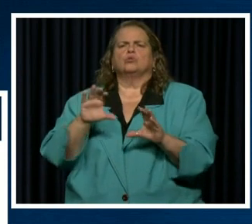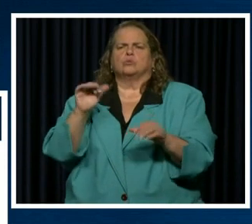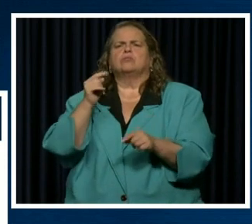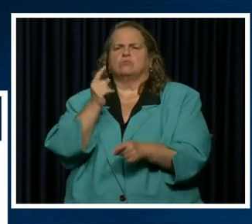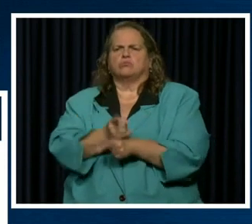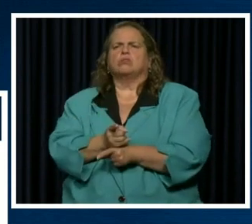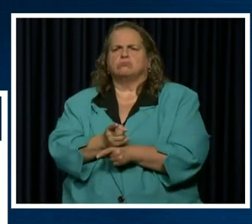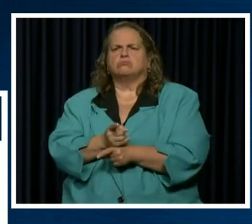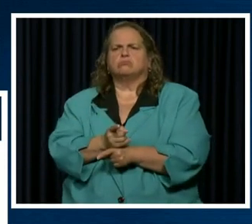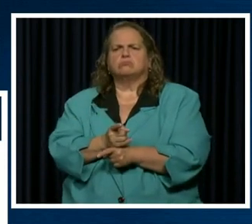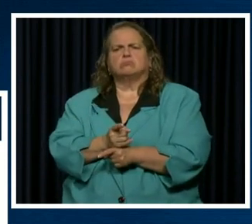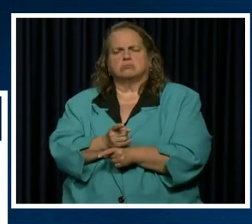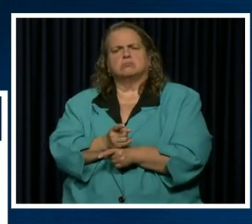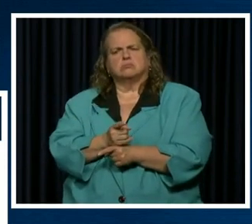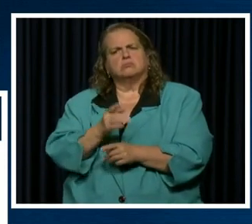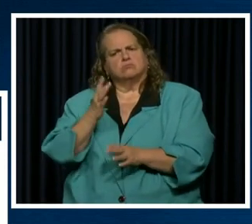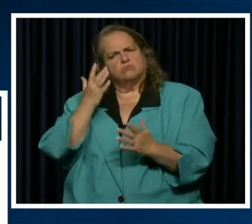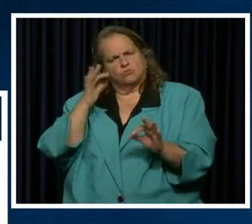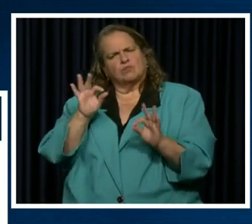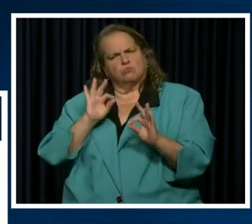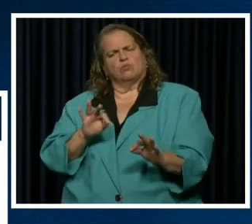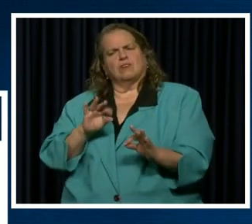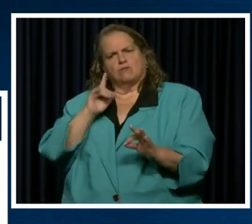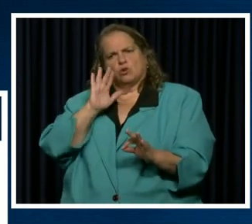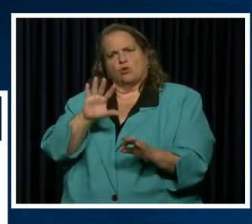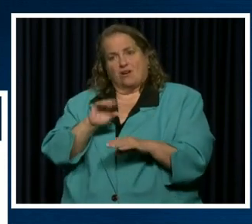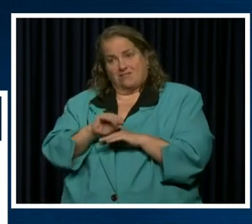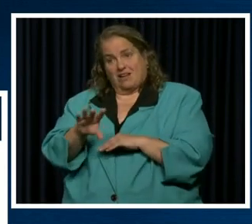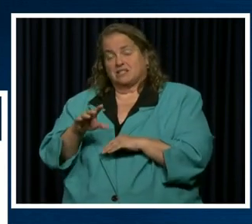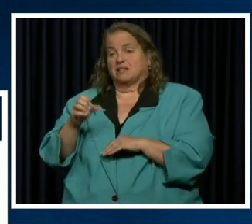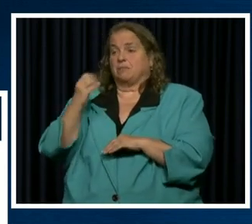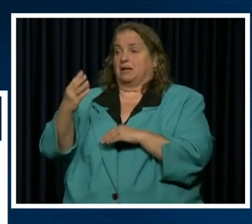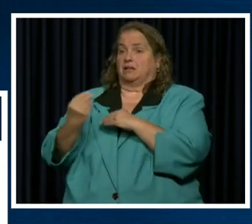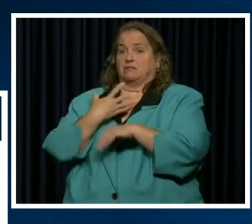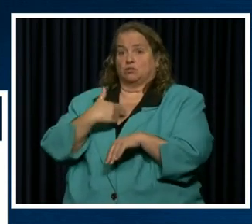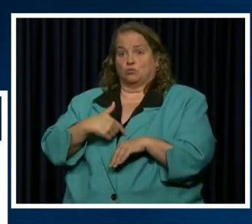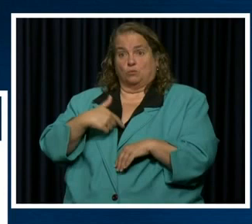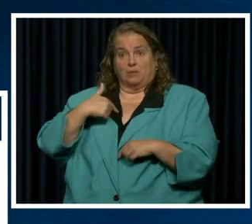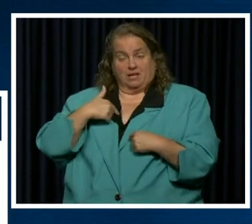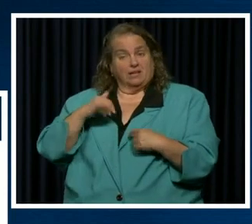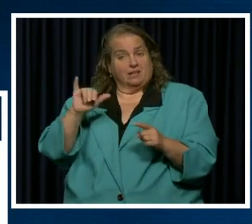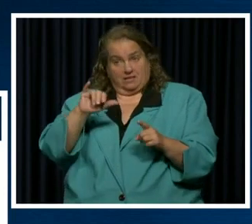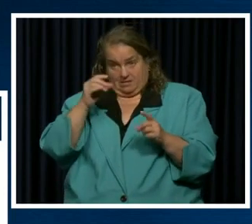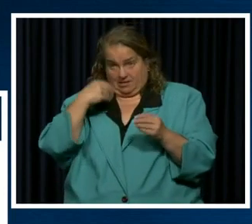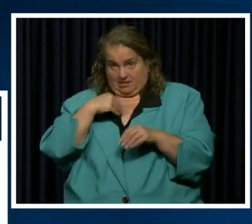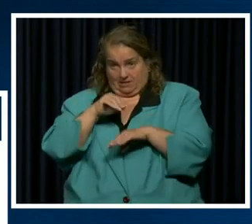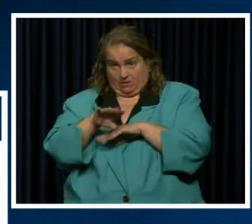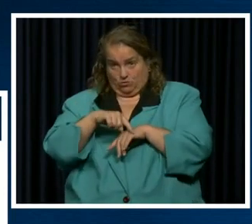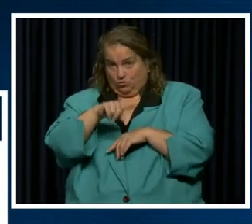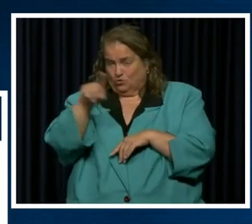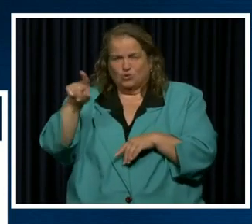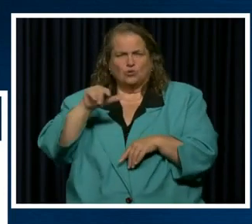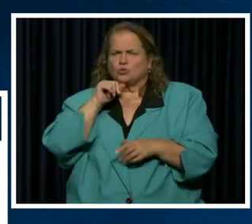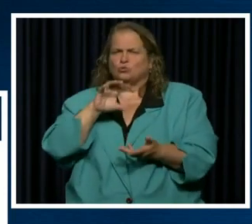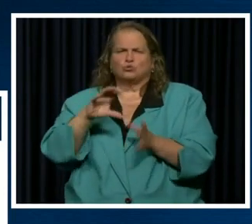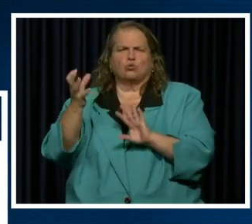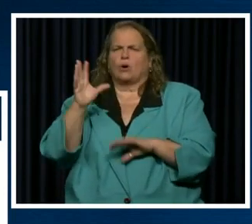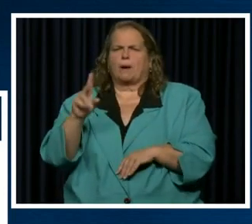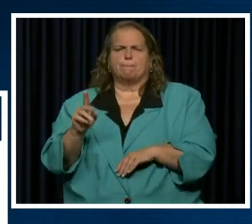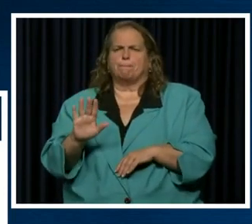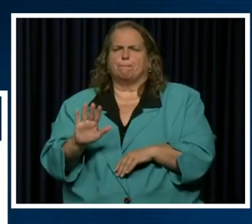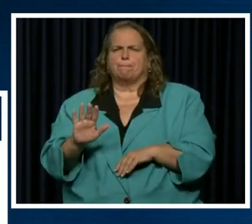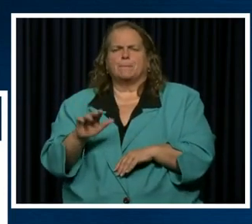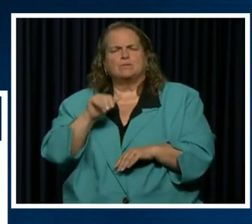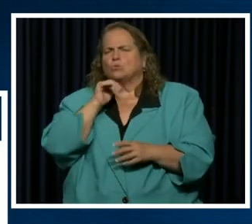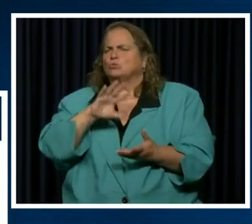to uh, uh, the advice that that I've gotten at many times in my life, let's not screw it up. Let's make sure that we again